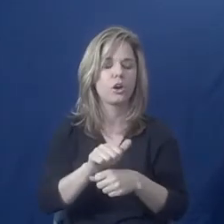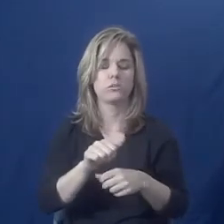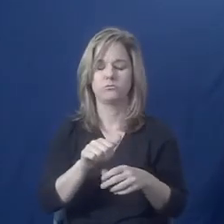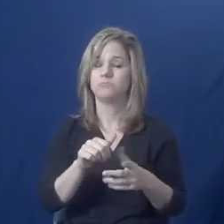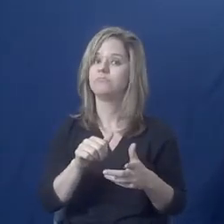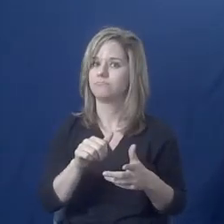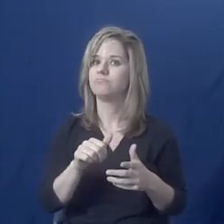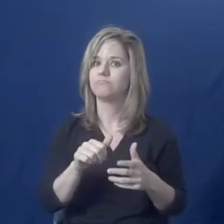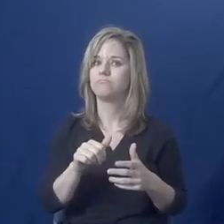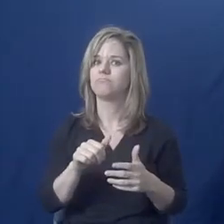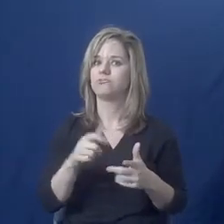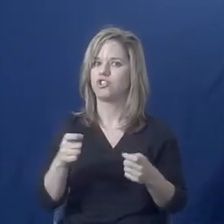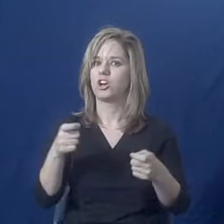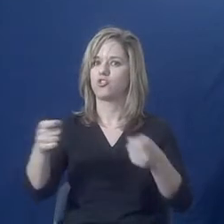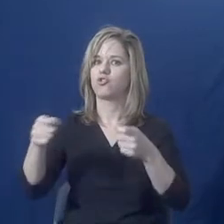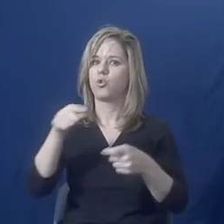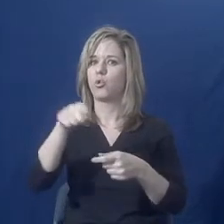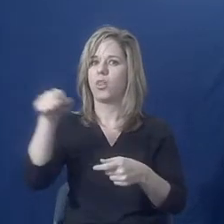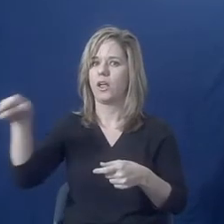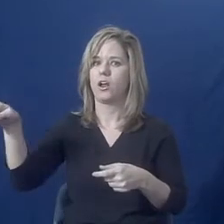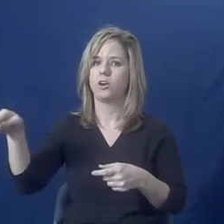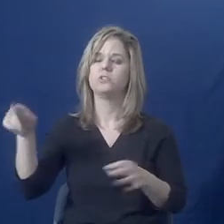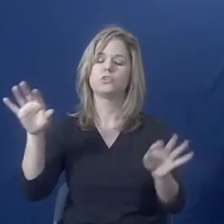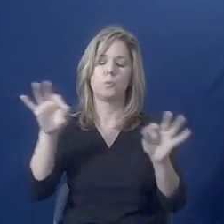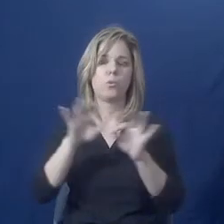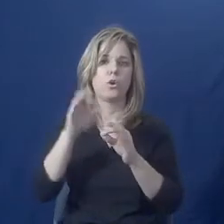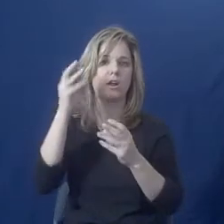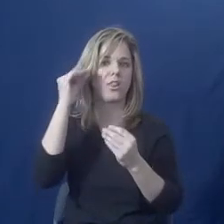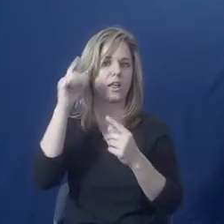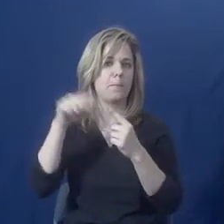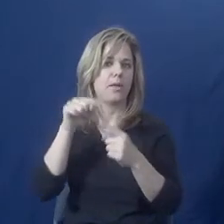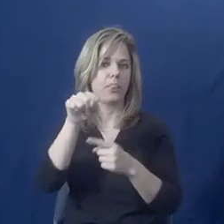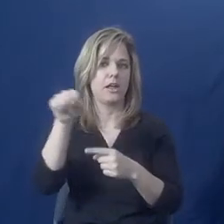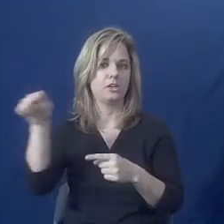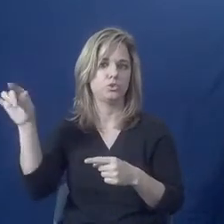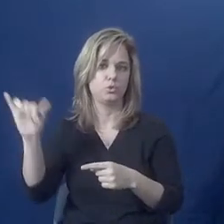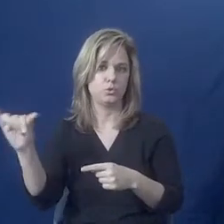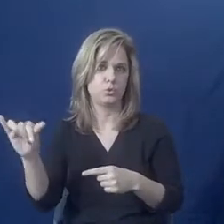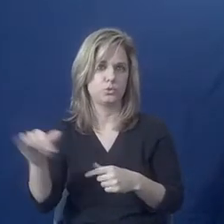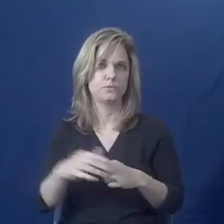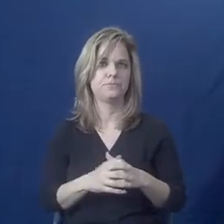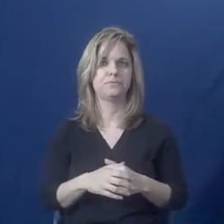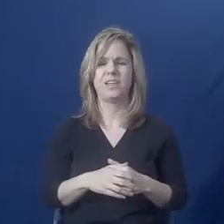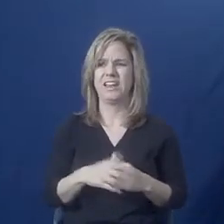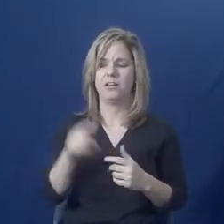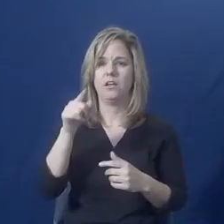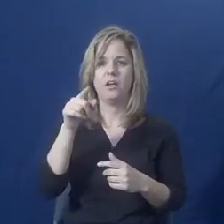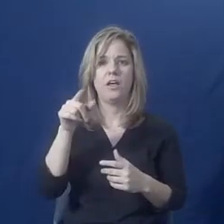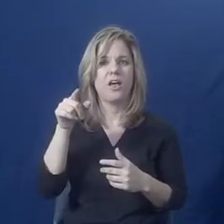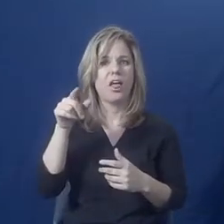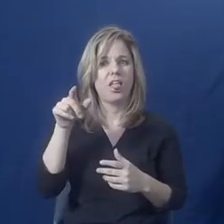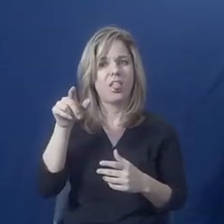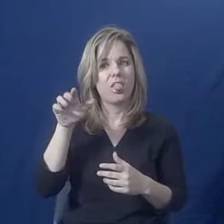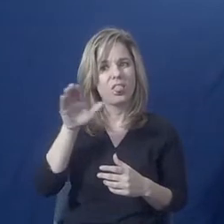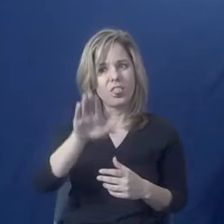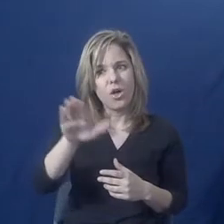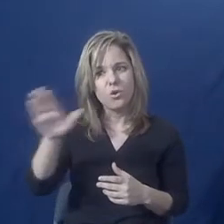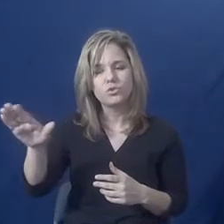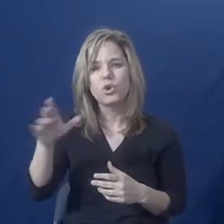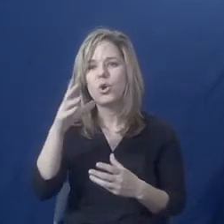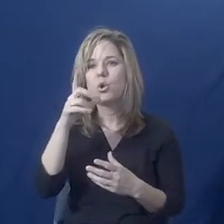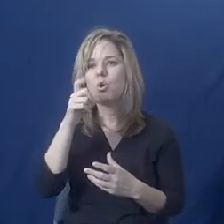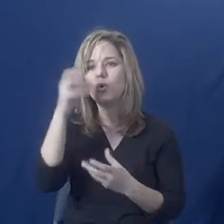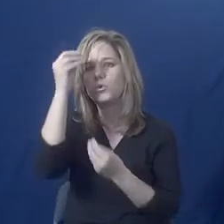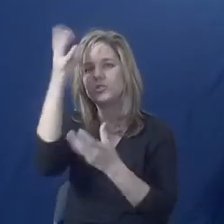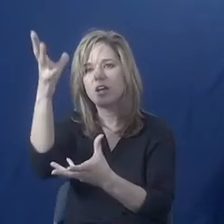places too. Who might you tell in those places? Who can you have for support? Do you have